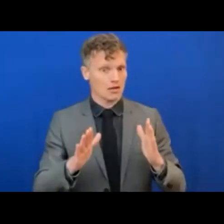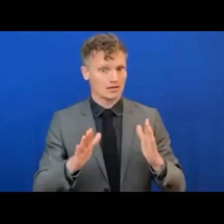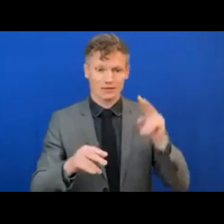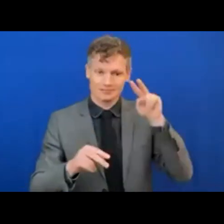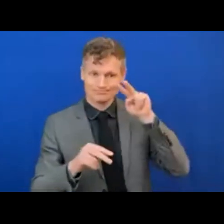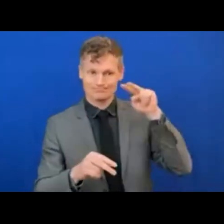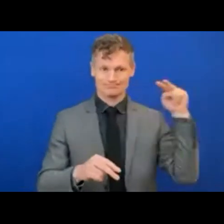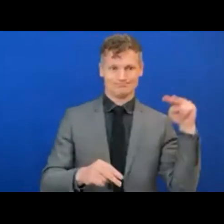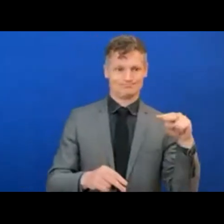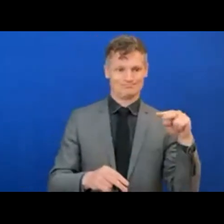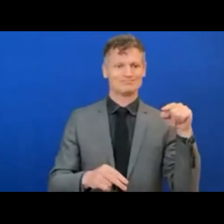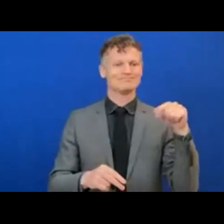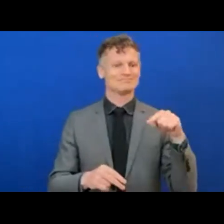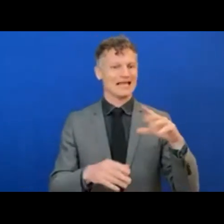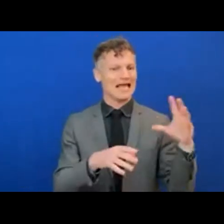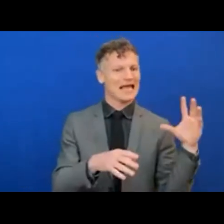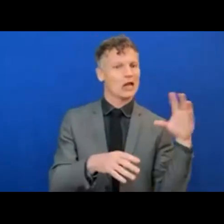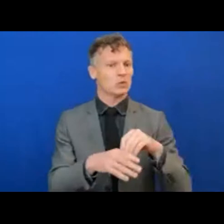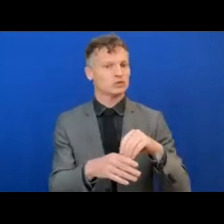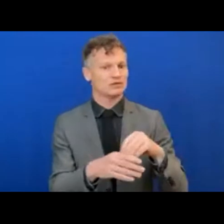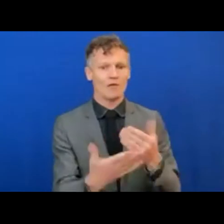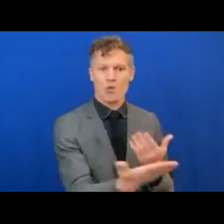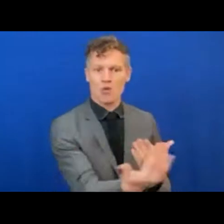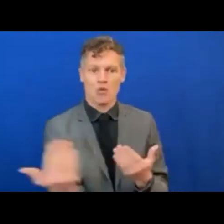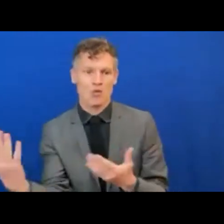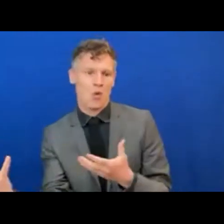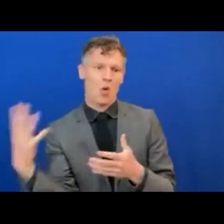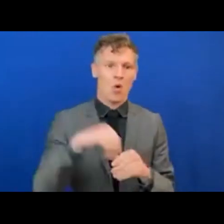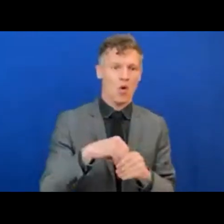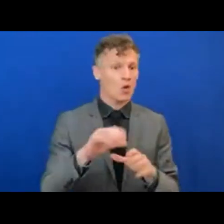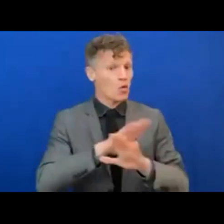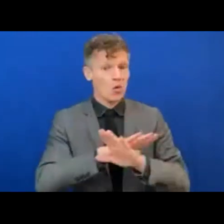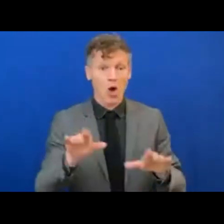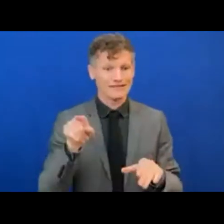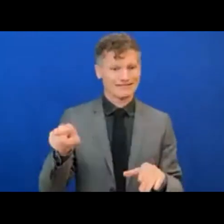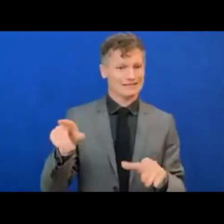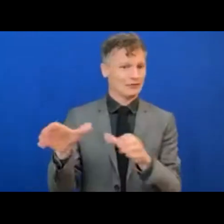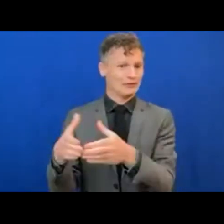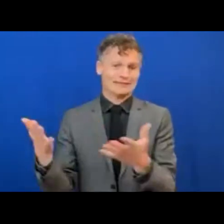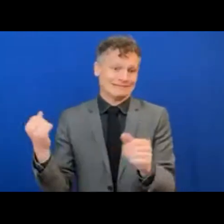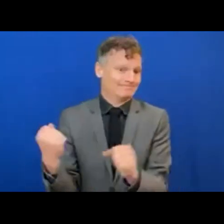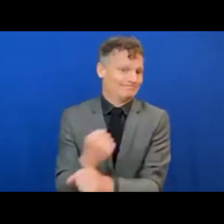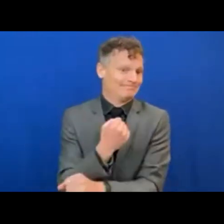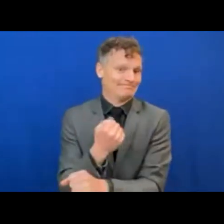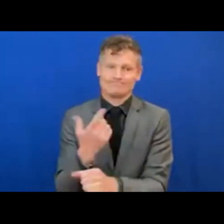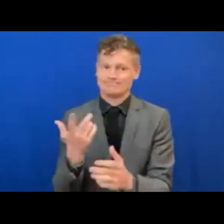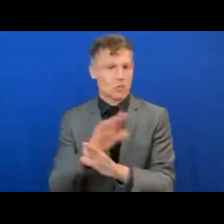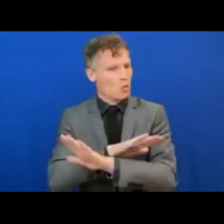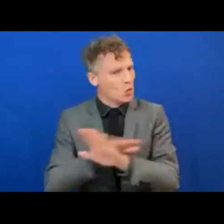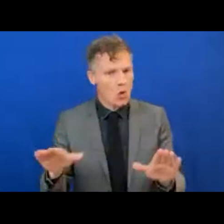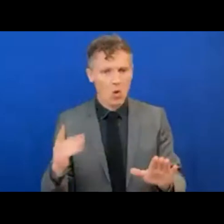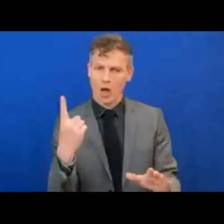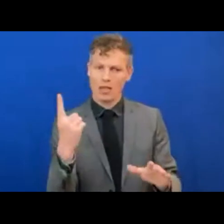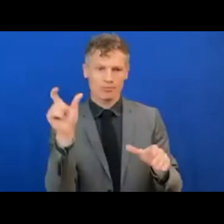and ensure that no one is left behind. However, it remains a sad reality that